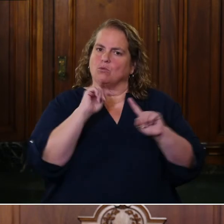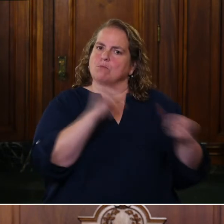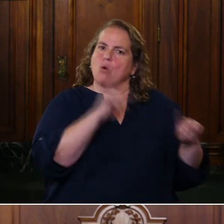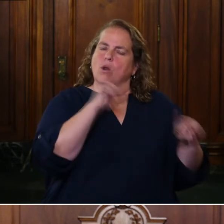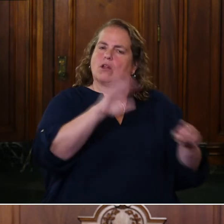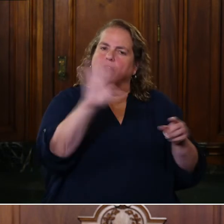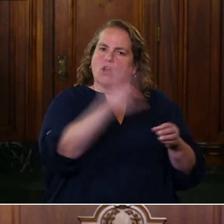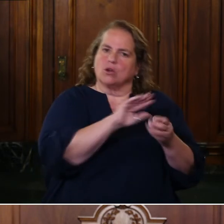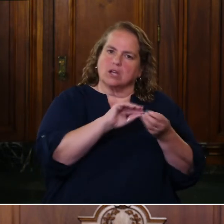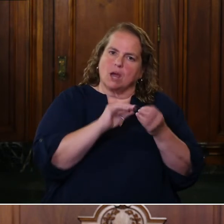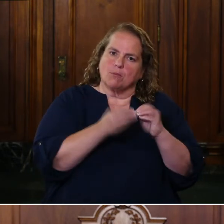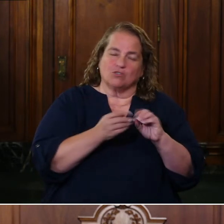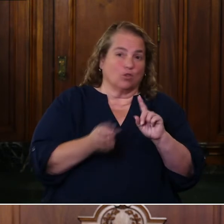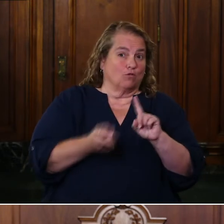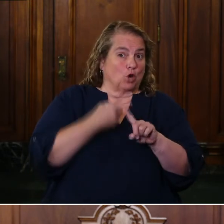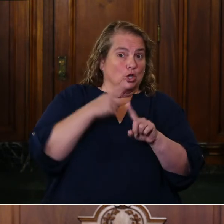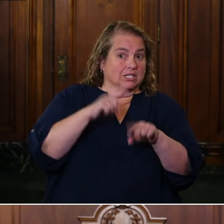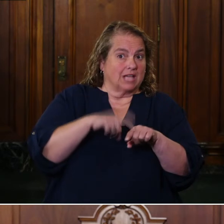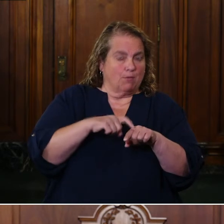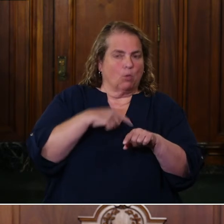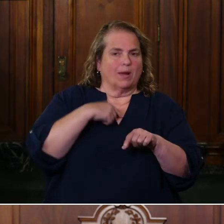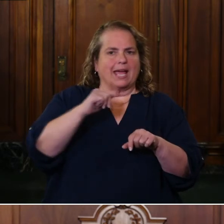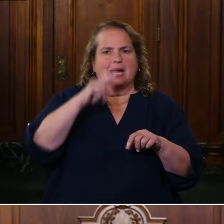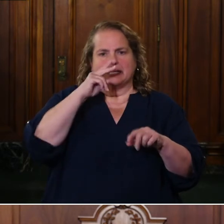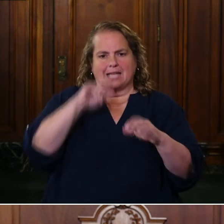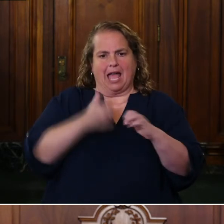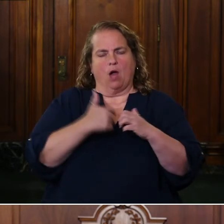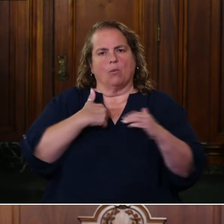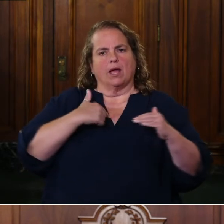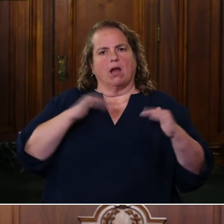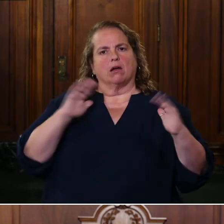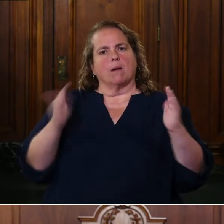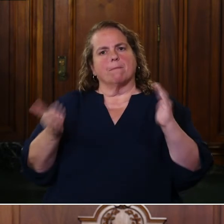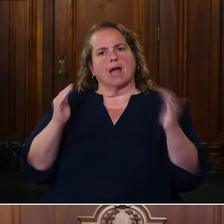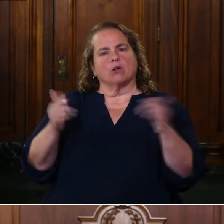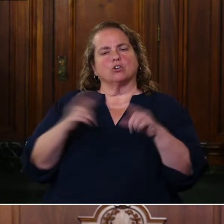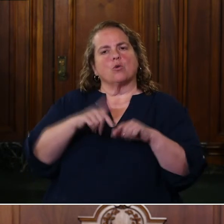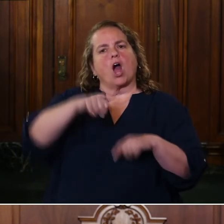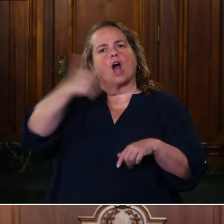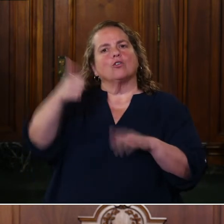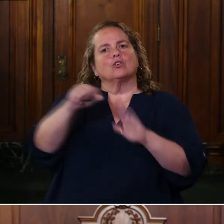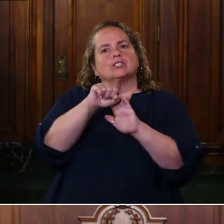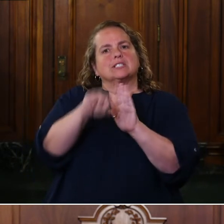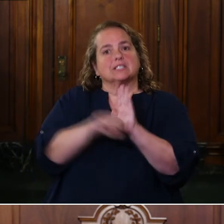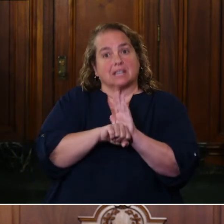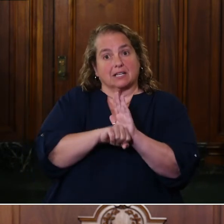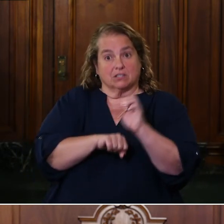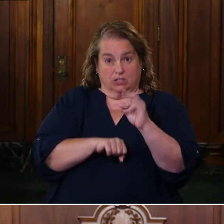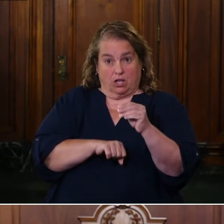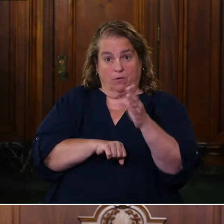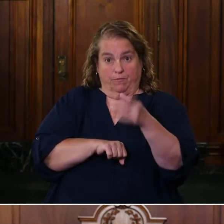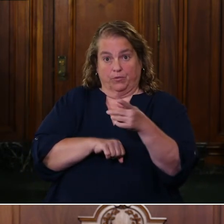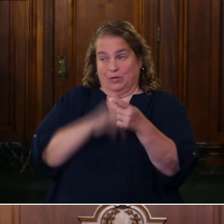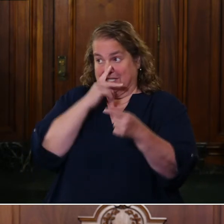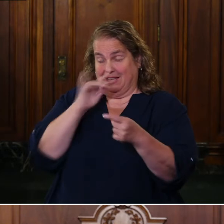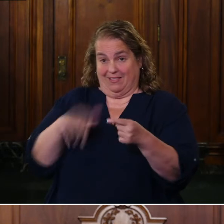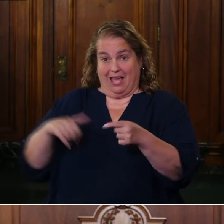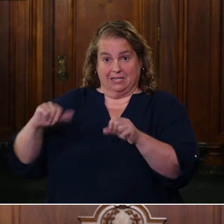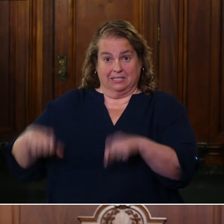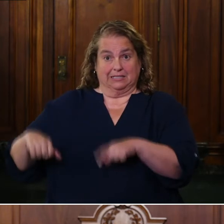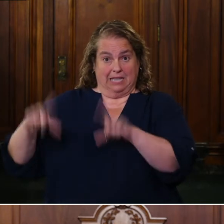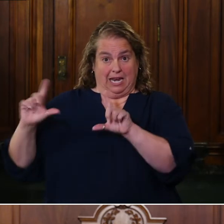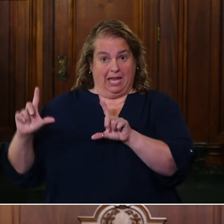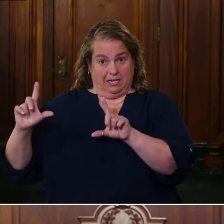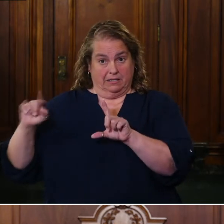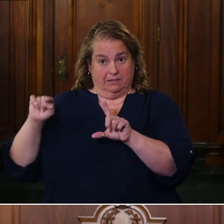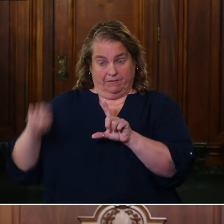see how we stack up against other states. So this slide demonstrates for you